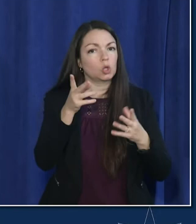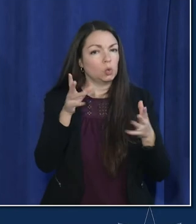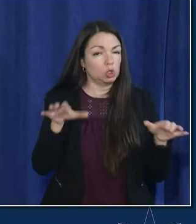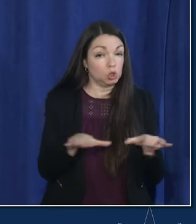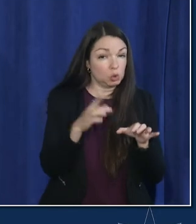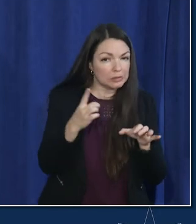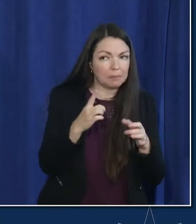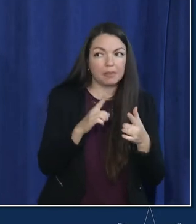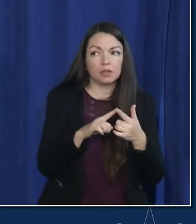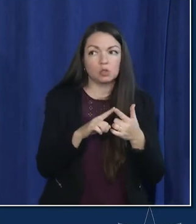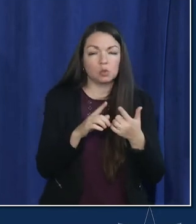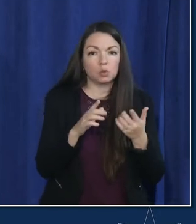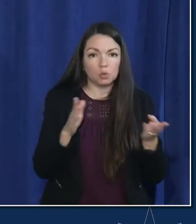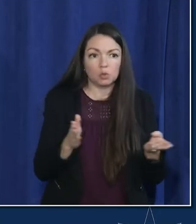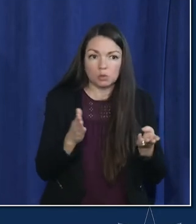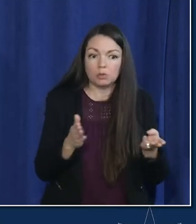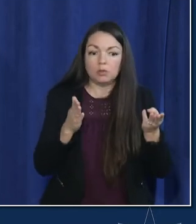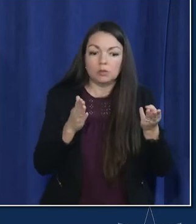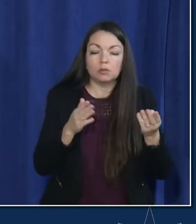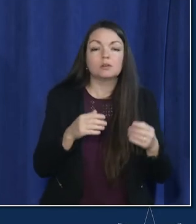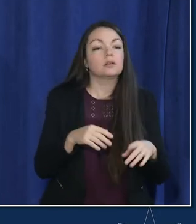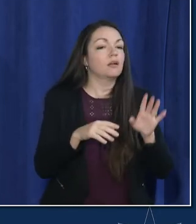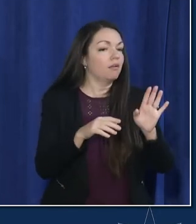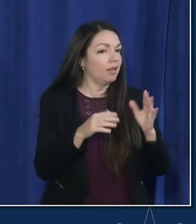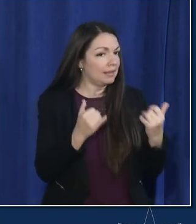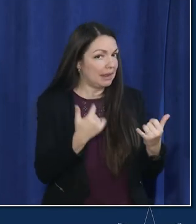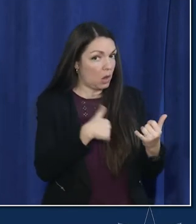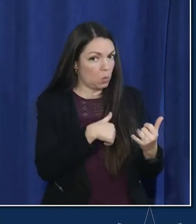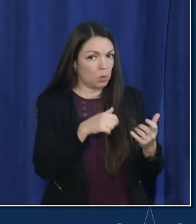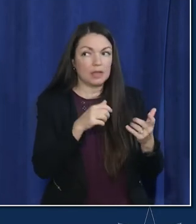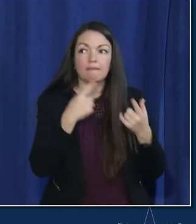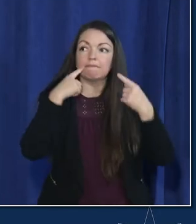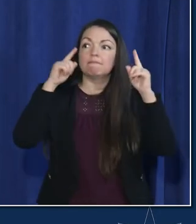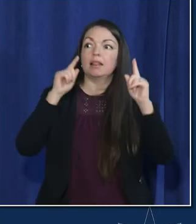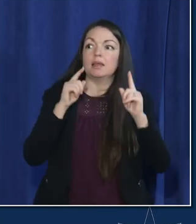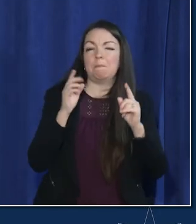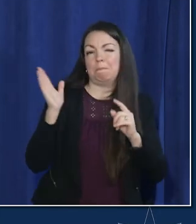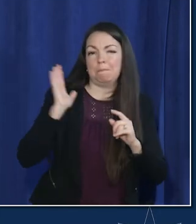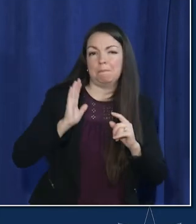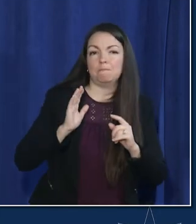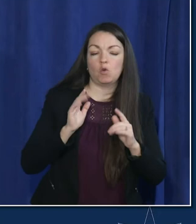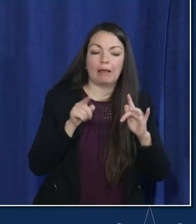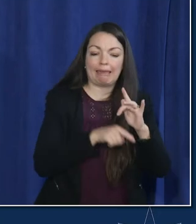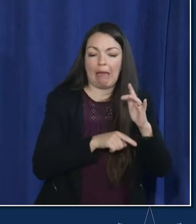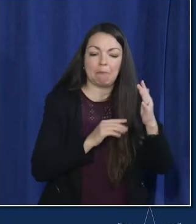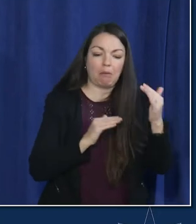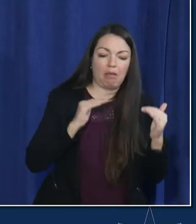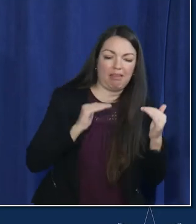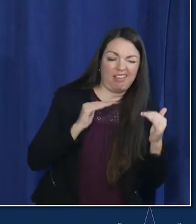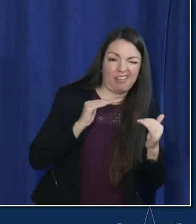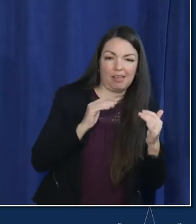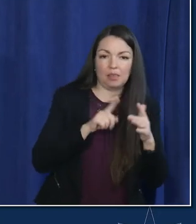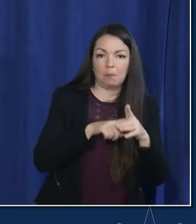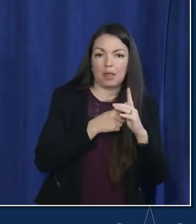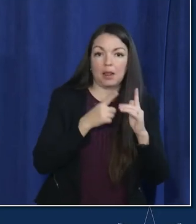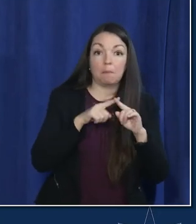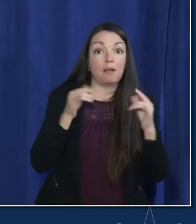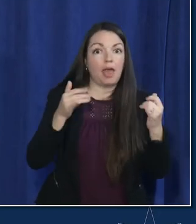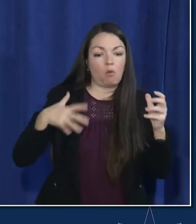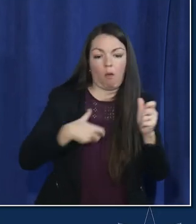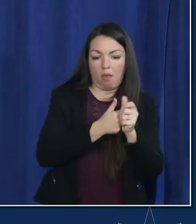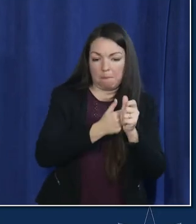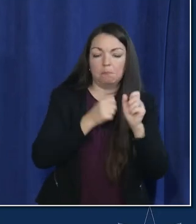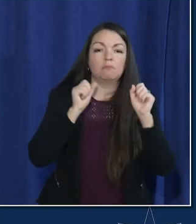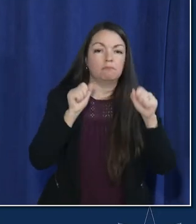no no so so now that we've built up the capacity because now we finally caught up remember we were in a gap uh at the beginning now we can